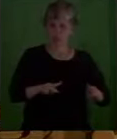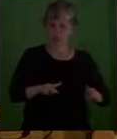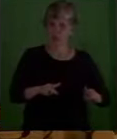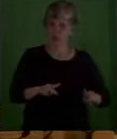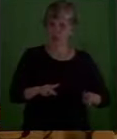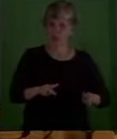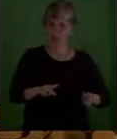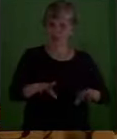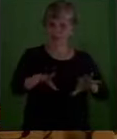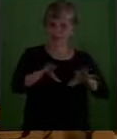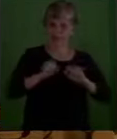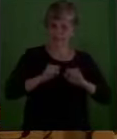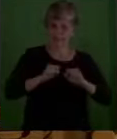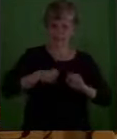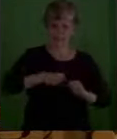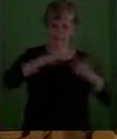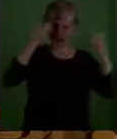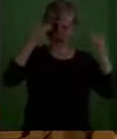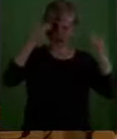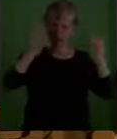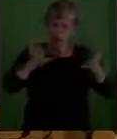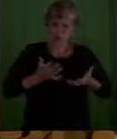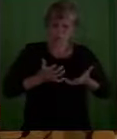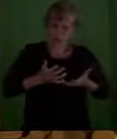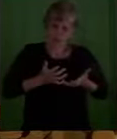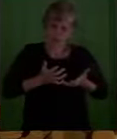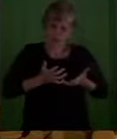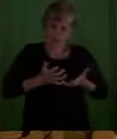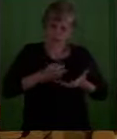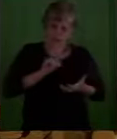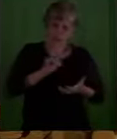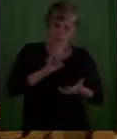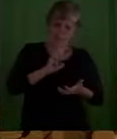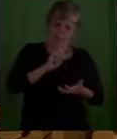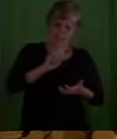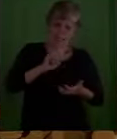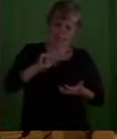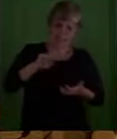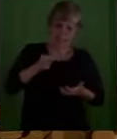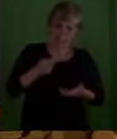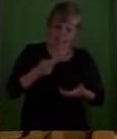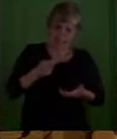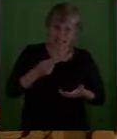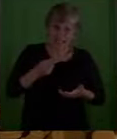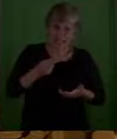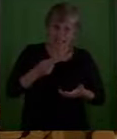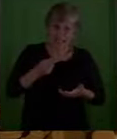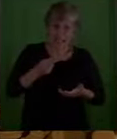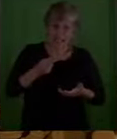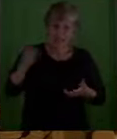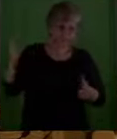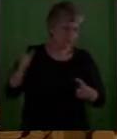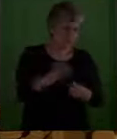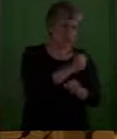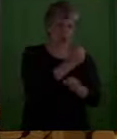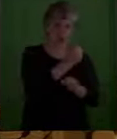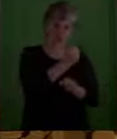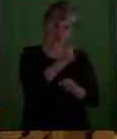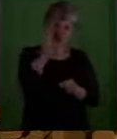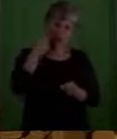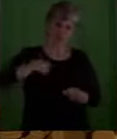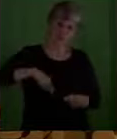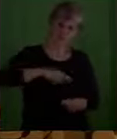wanted. We wanted a Messiah who would conquer. So we could be